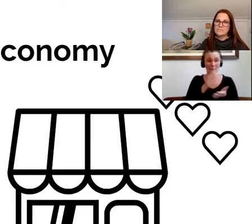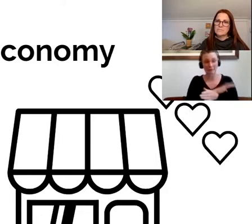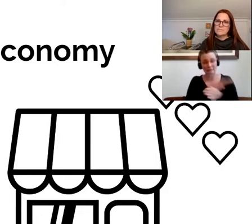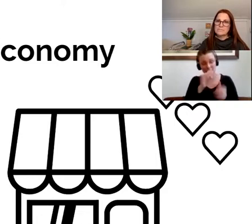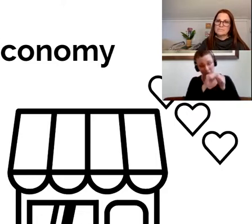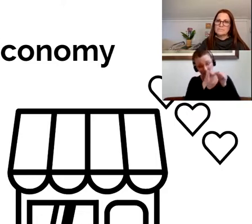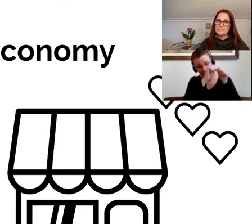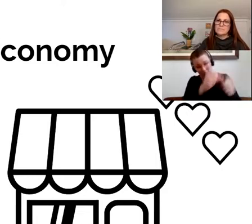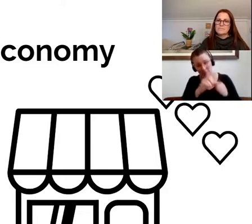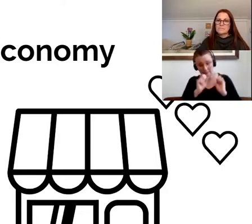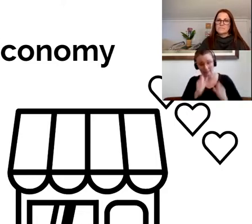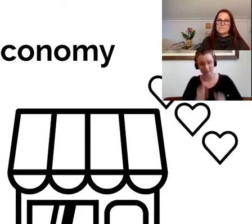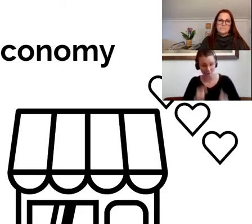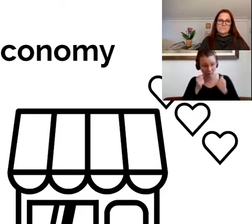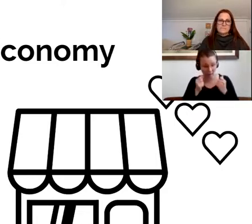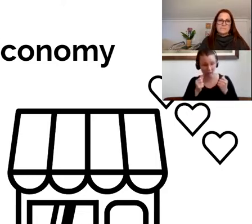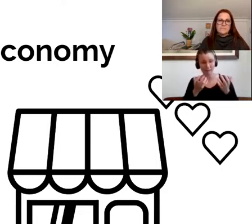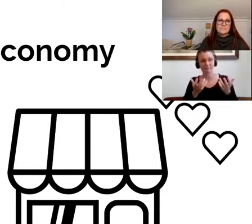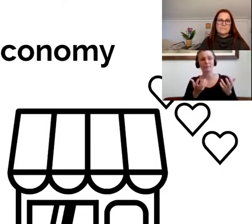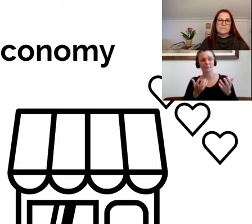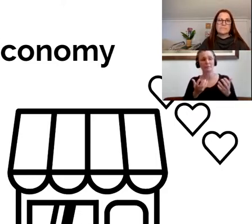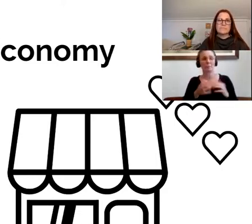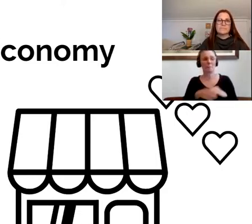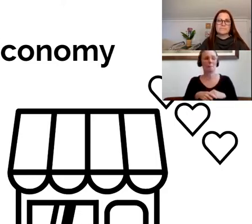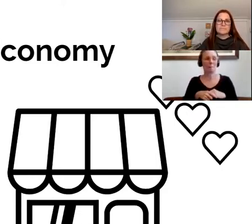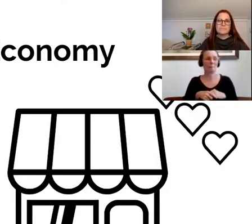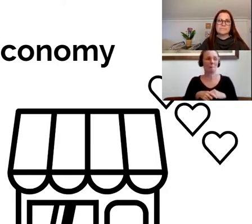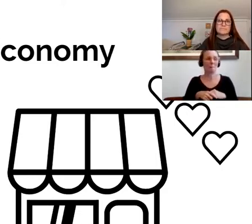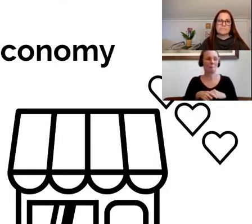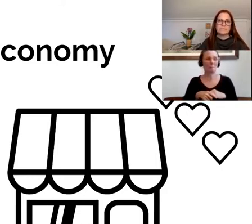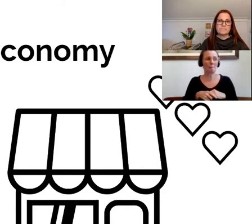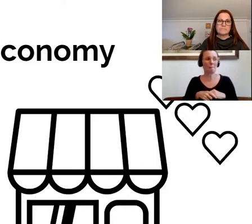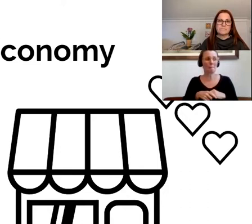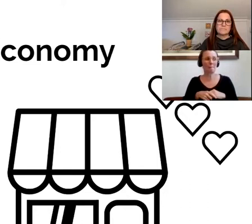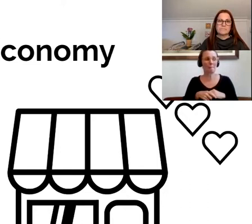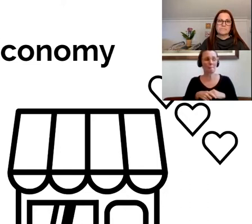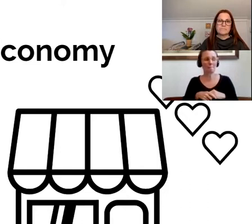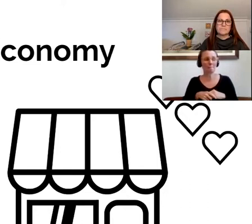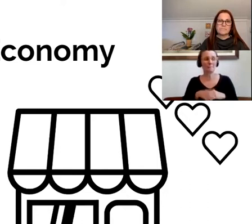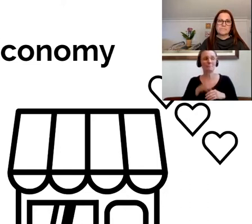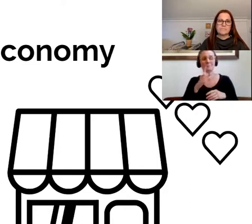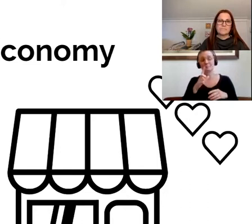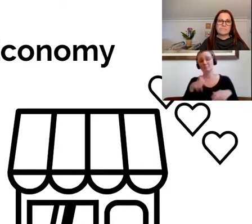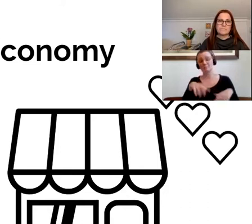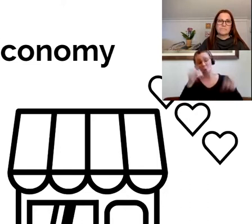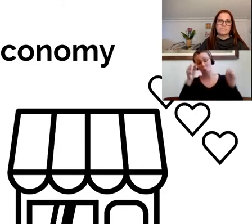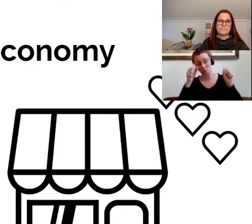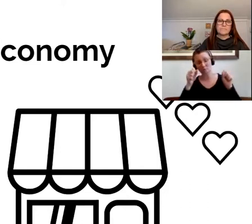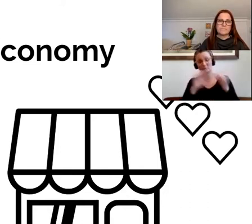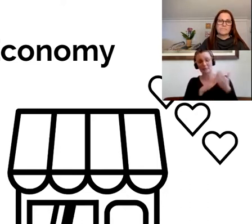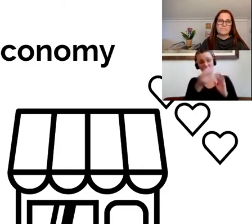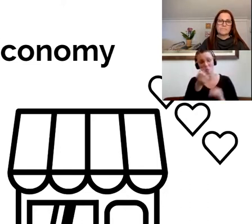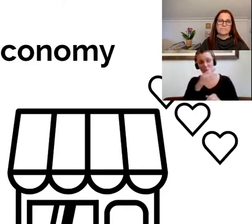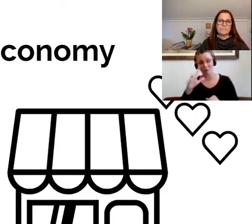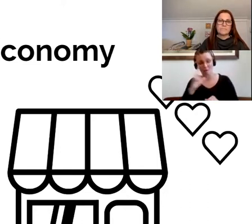survive through this crisis and are ready to be up and running when we get to the other side of it. We've helped business town halls. I hosted one the other day. We've also